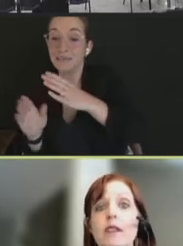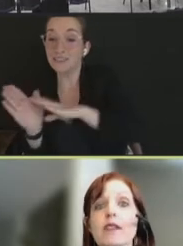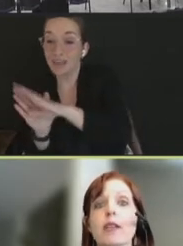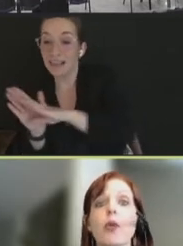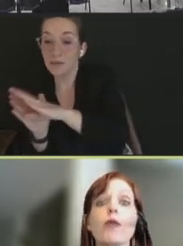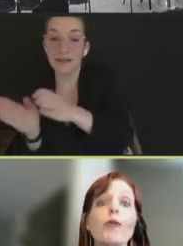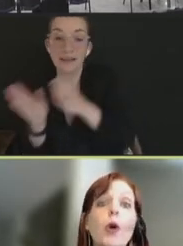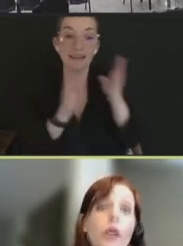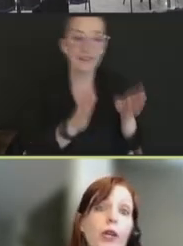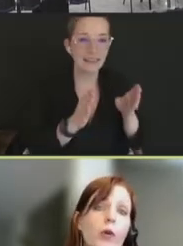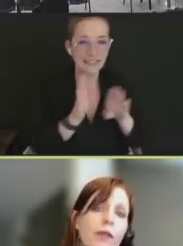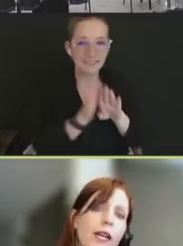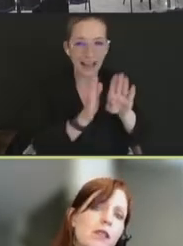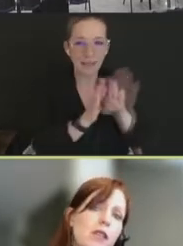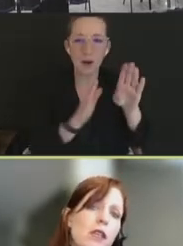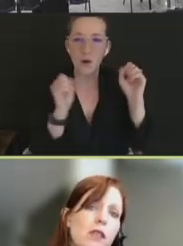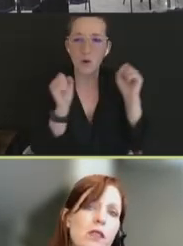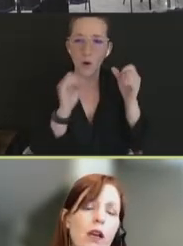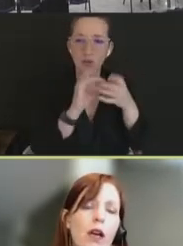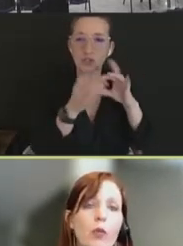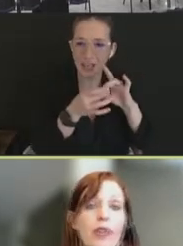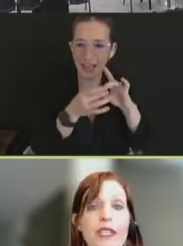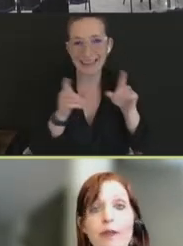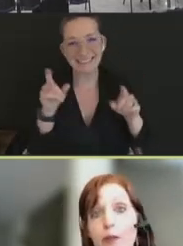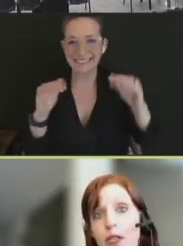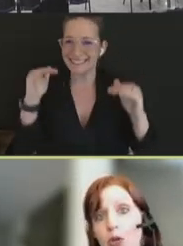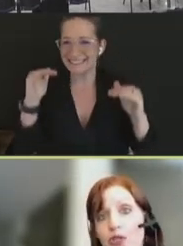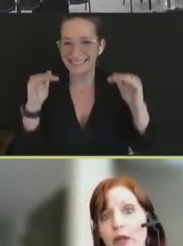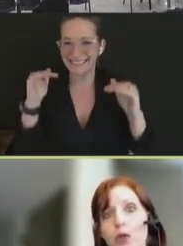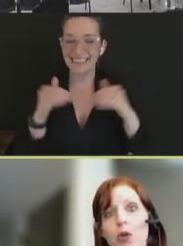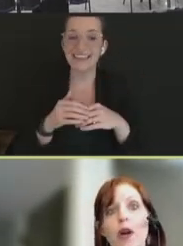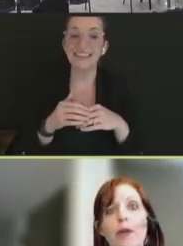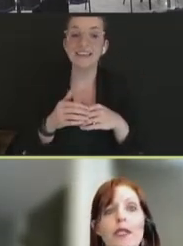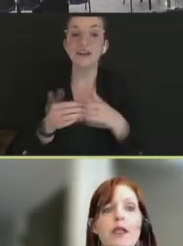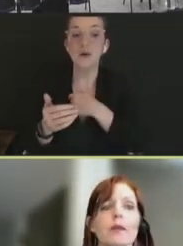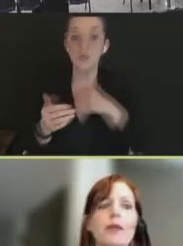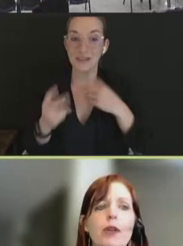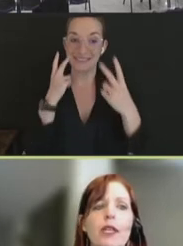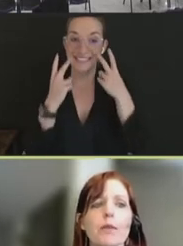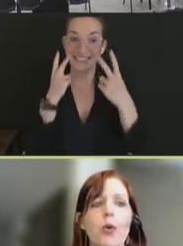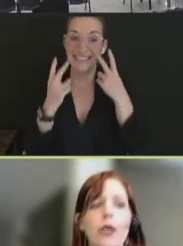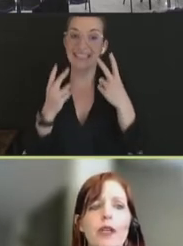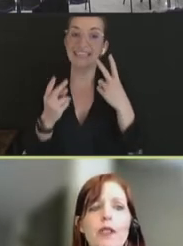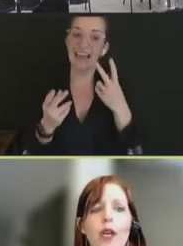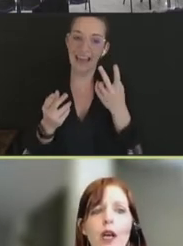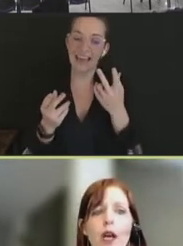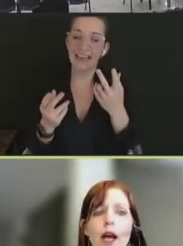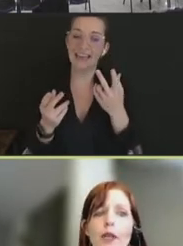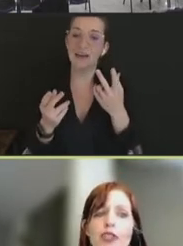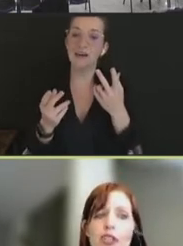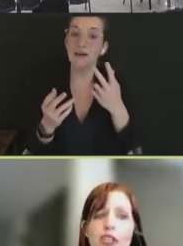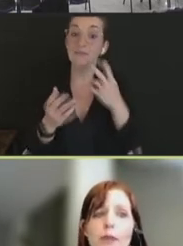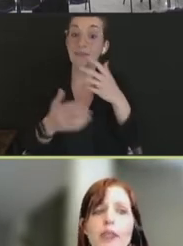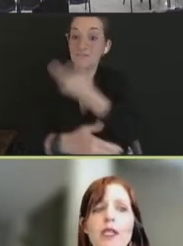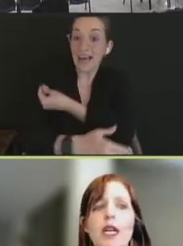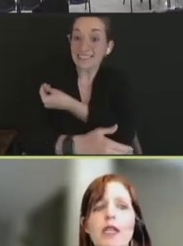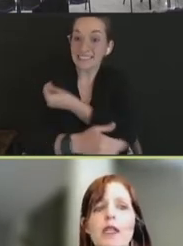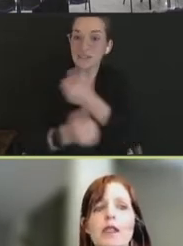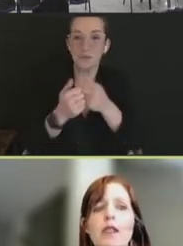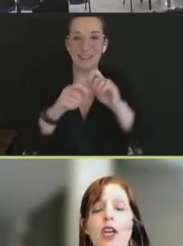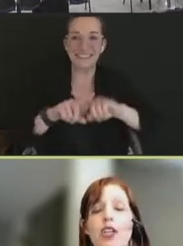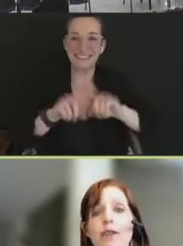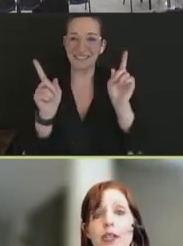seen is that a portfolio of vaccines with different cold chain requirements can be really important. I mentioned shipment